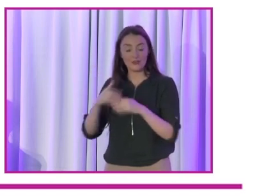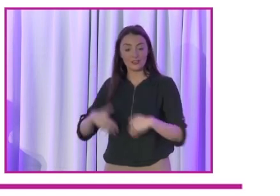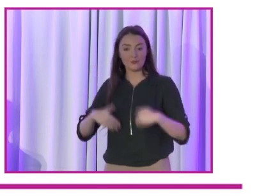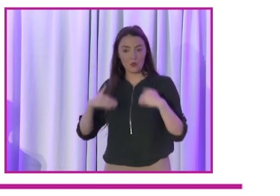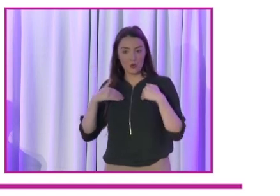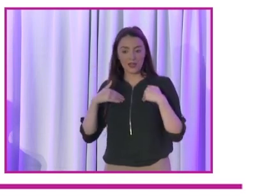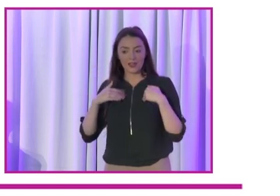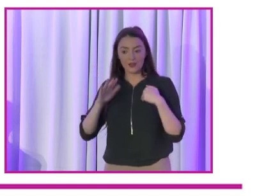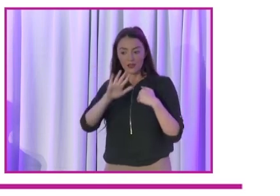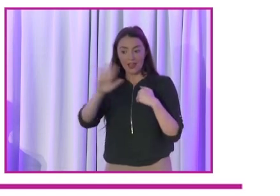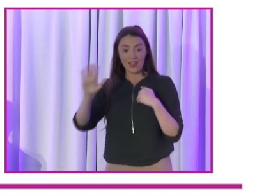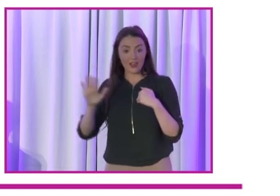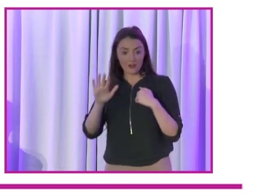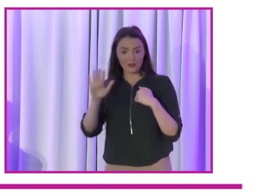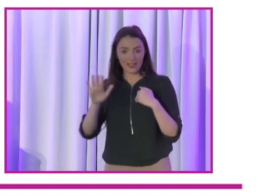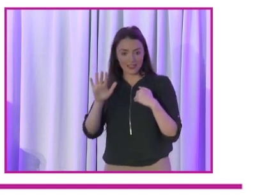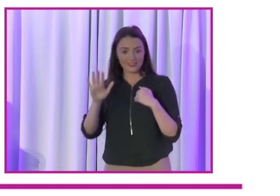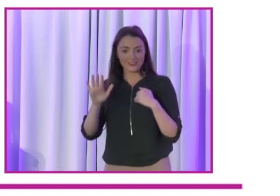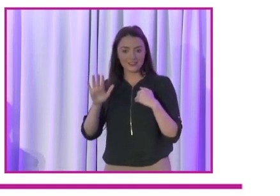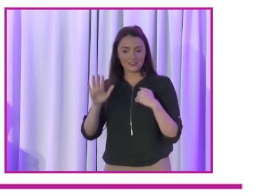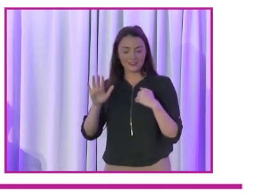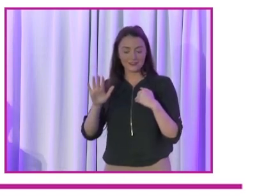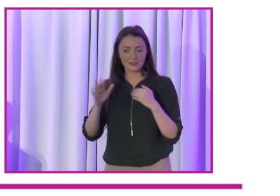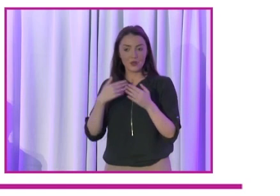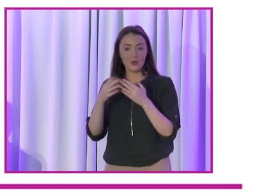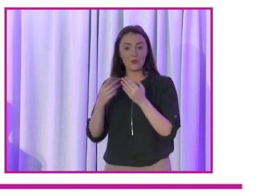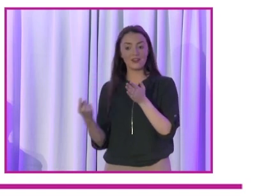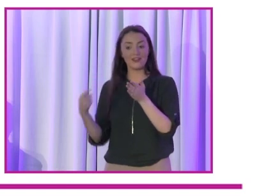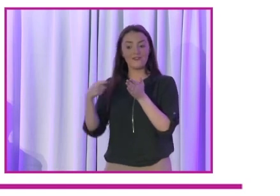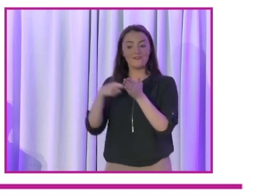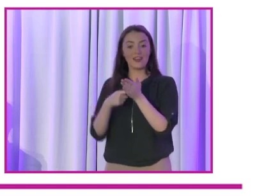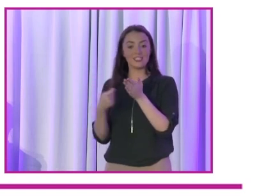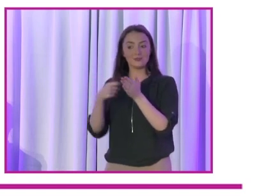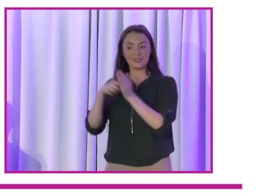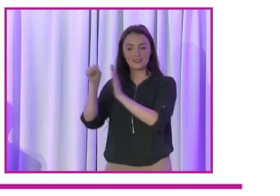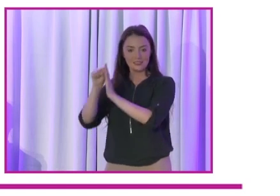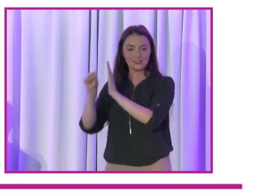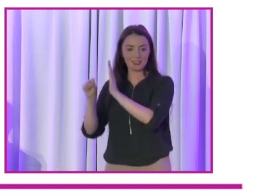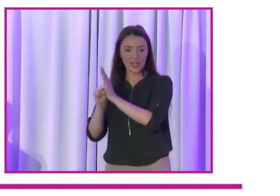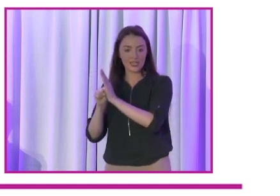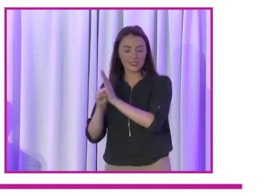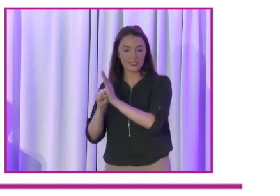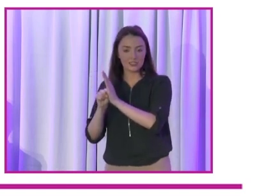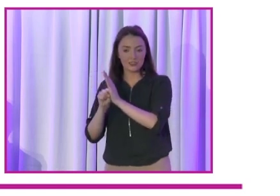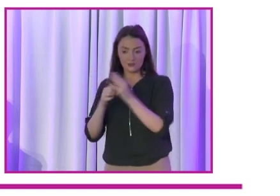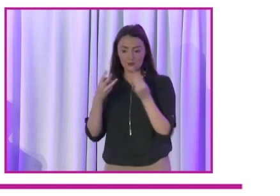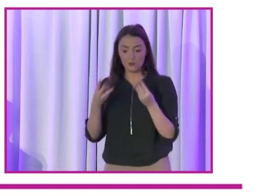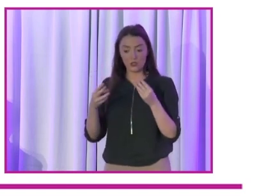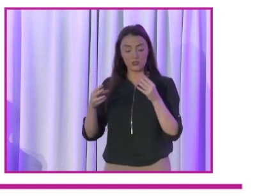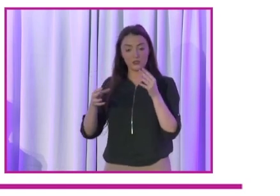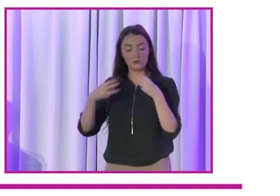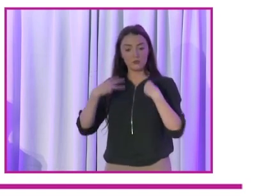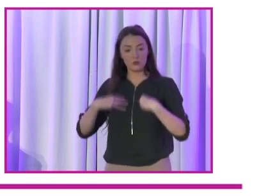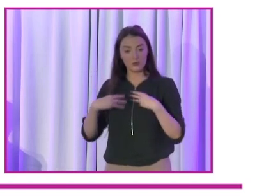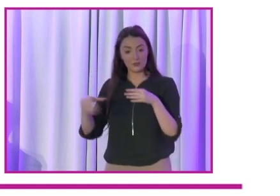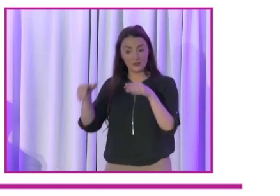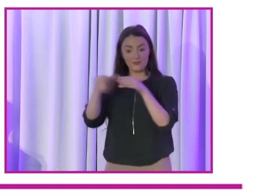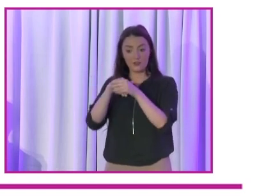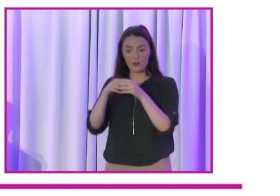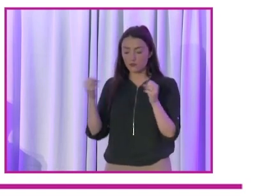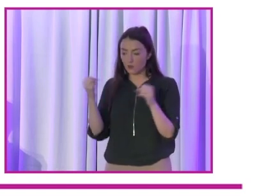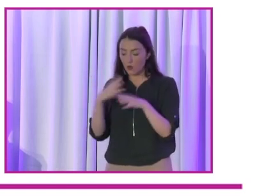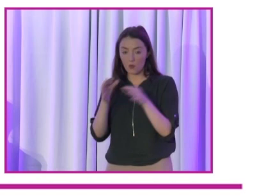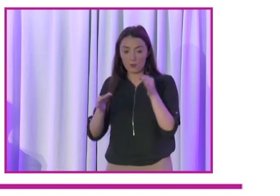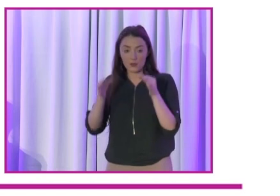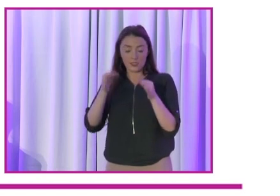jurisdictions and it parallels with the investment the state is making to ensuring there's more women at all political decision making tables. And I think there's a